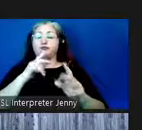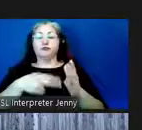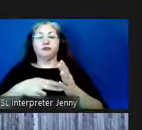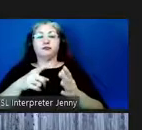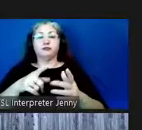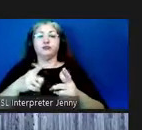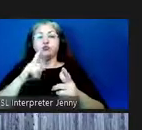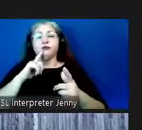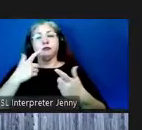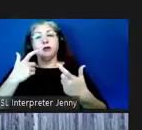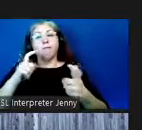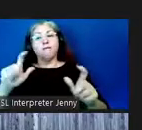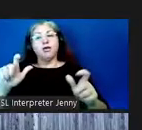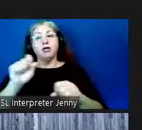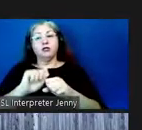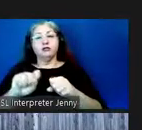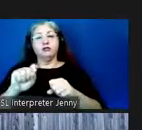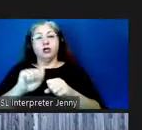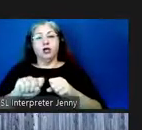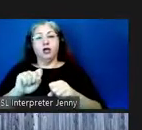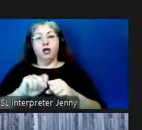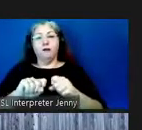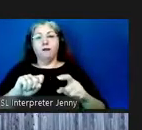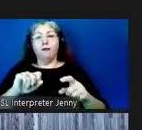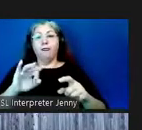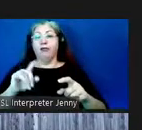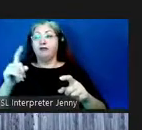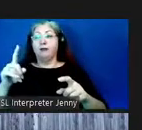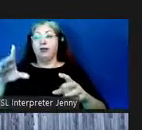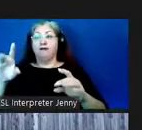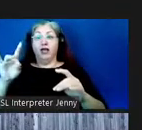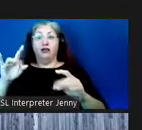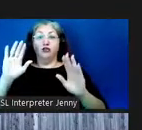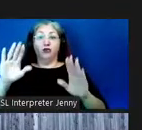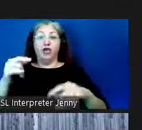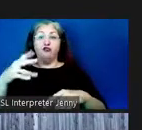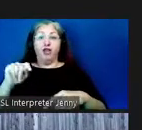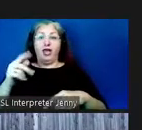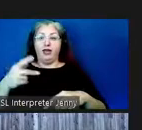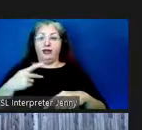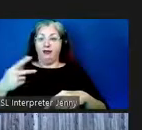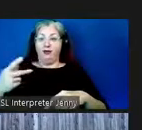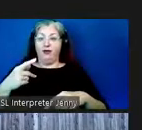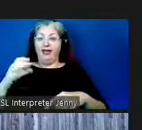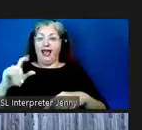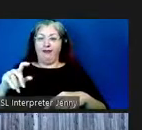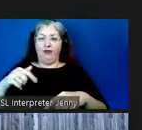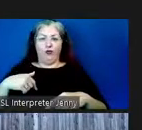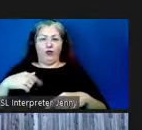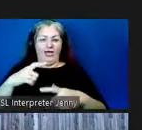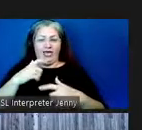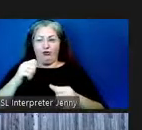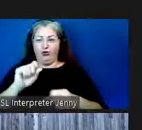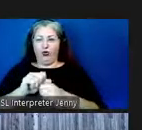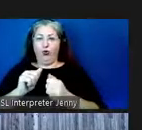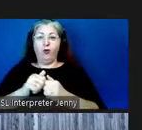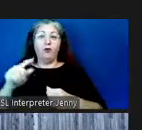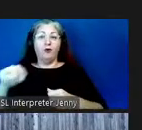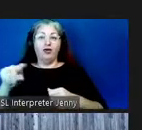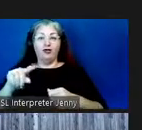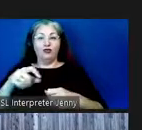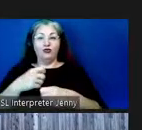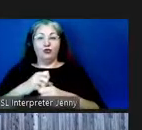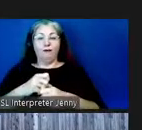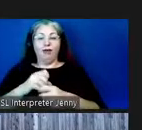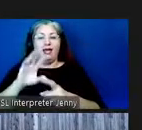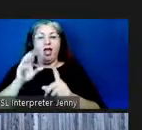effort um but it'd be totally doable and if someone finds a grant i think me and caleb would definitely be interested in working with you guys and creating